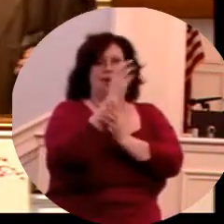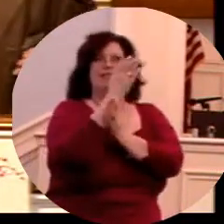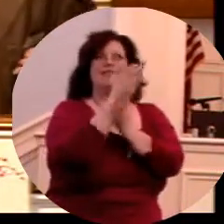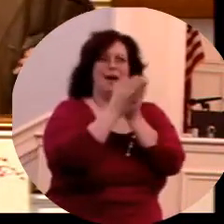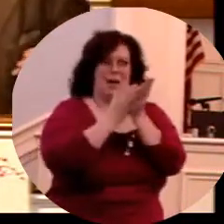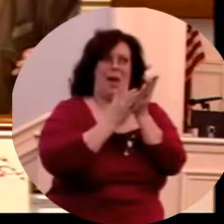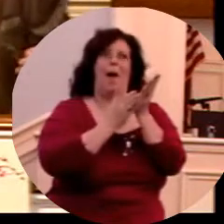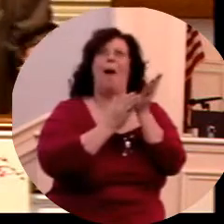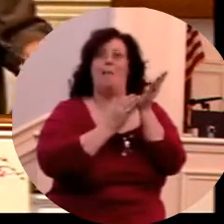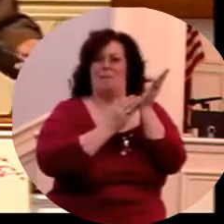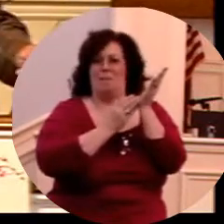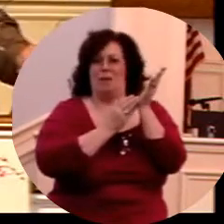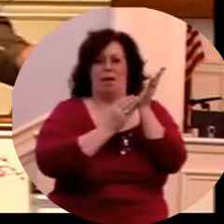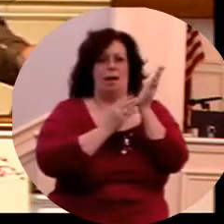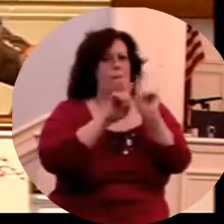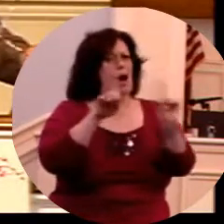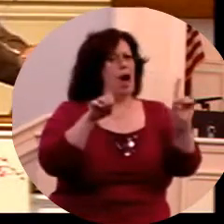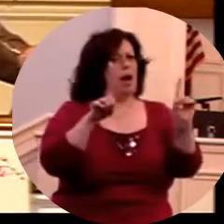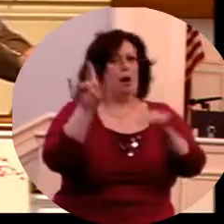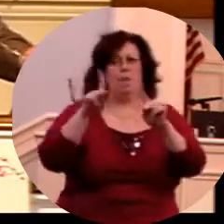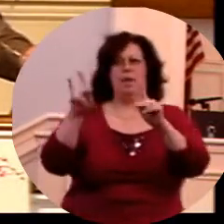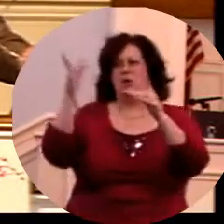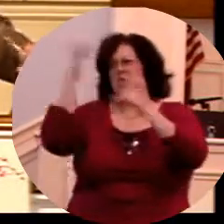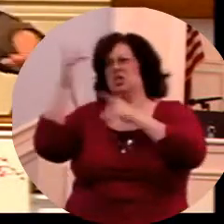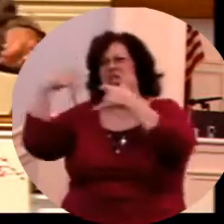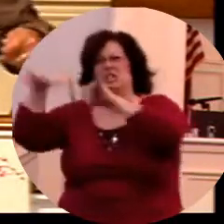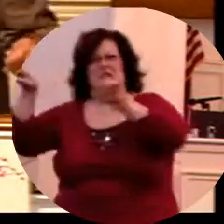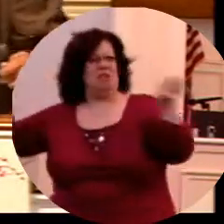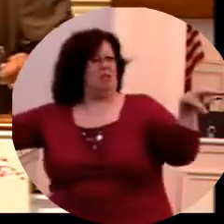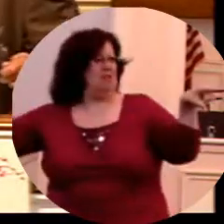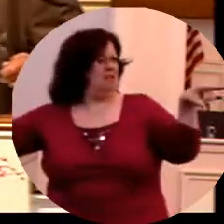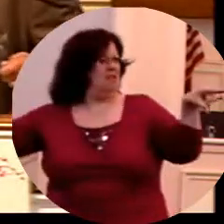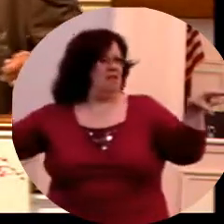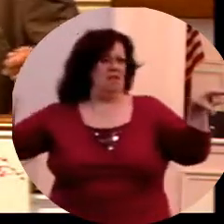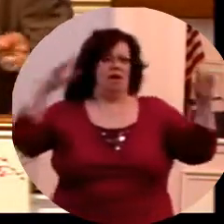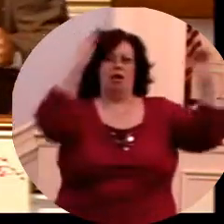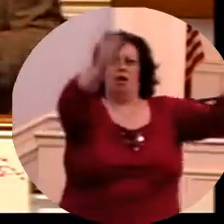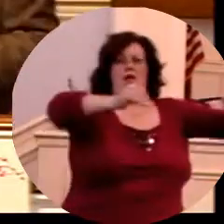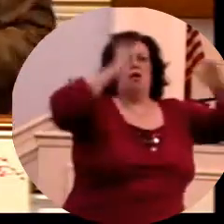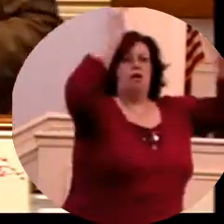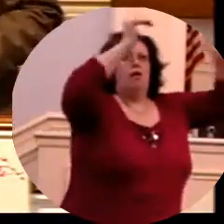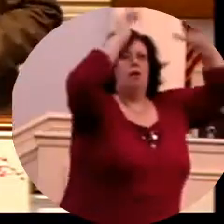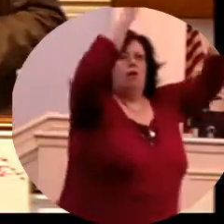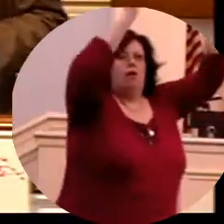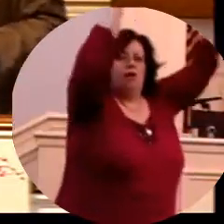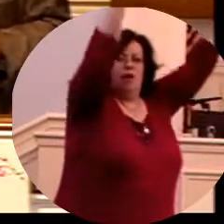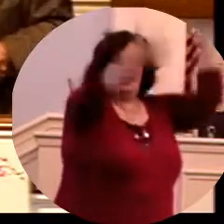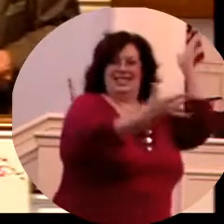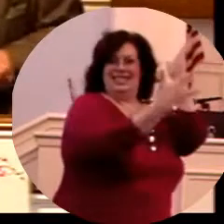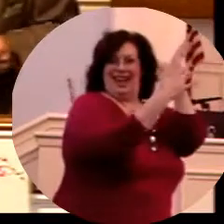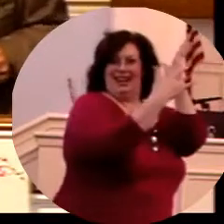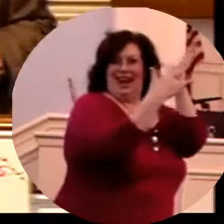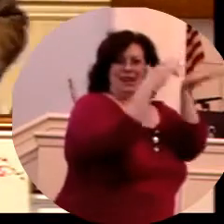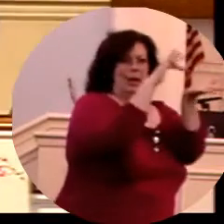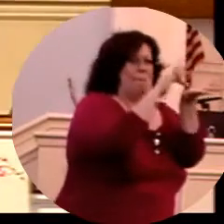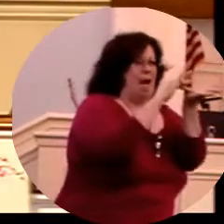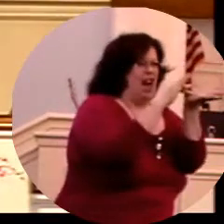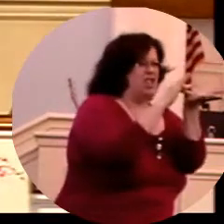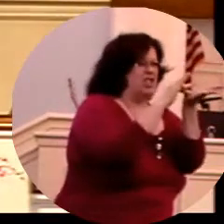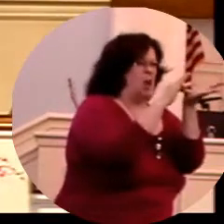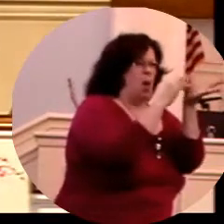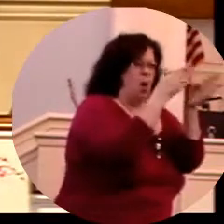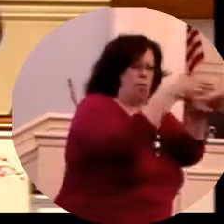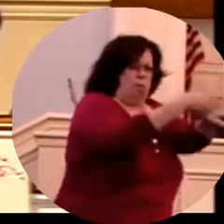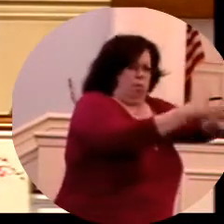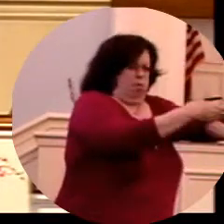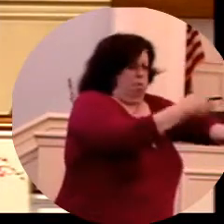there not more weird things? Is there not more people sick? Is there not more? I mean, the more we learn, the less we come to the knowledge of the